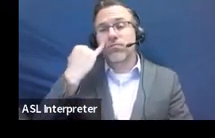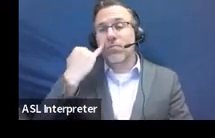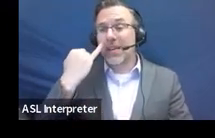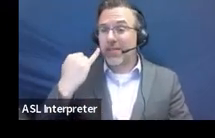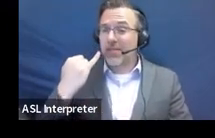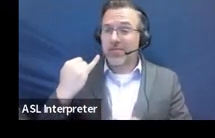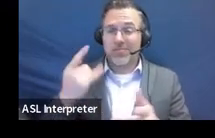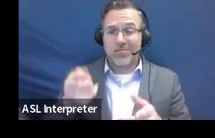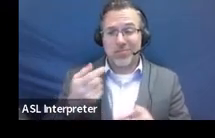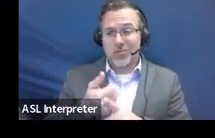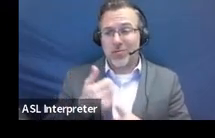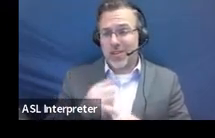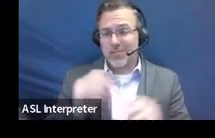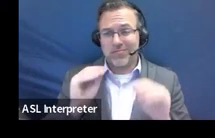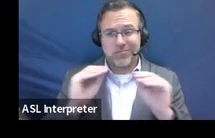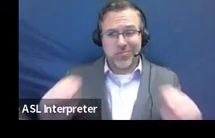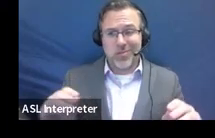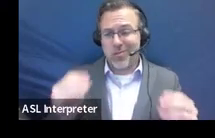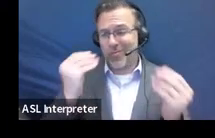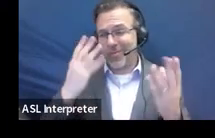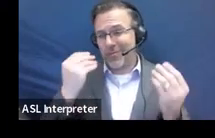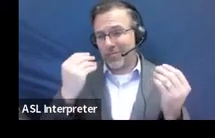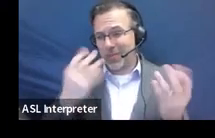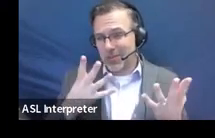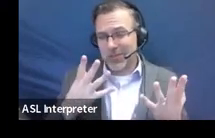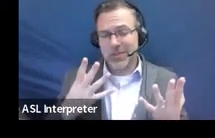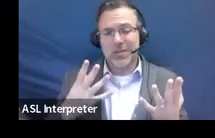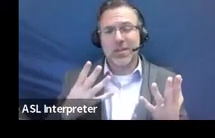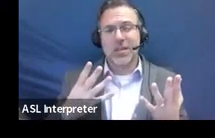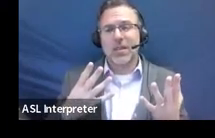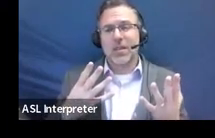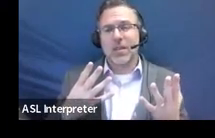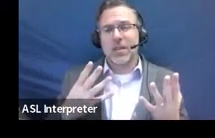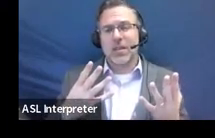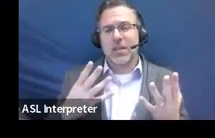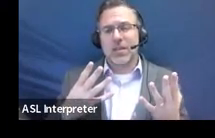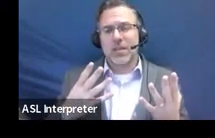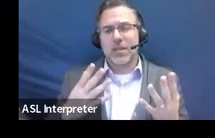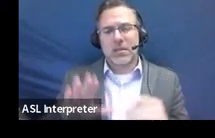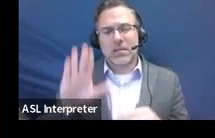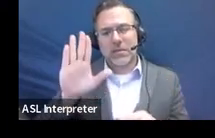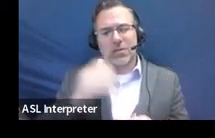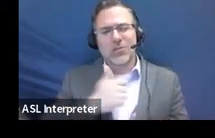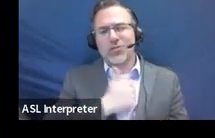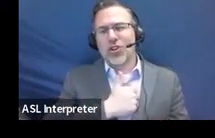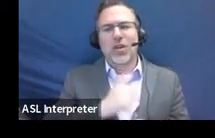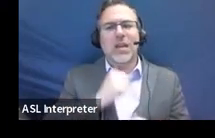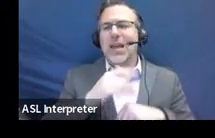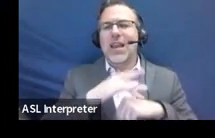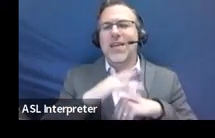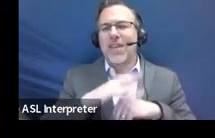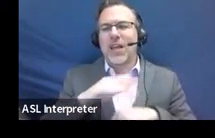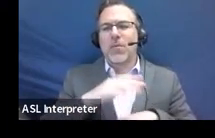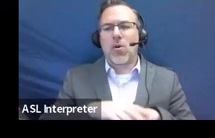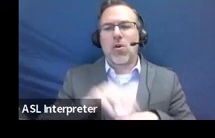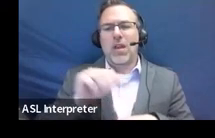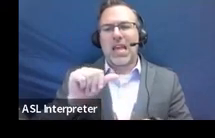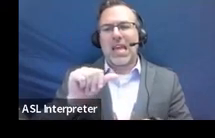information about that certain question, then it's not available on the AE form.